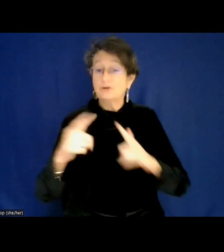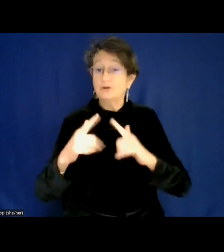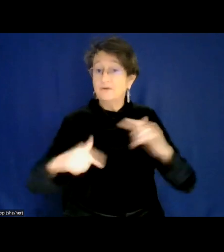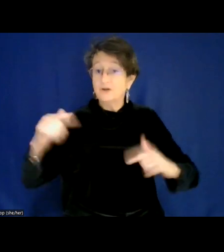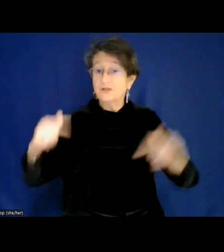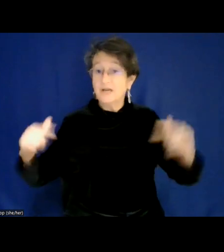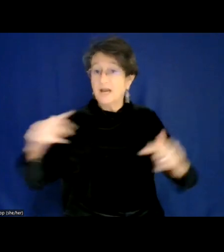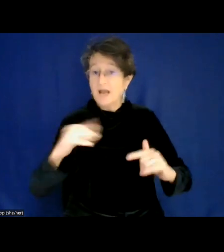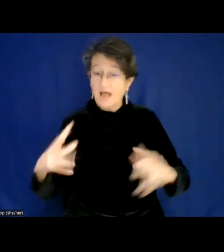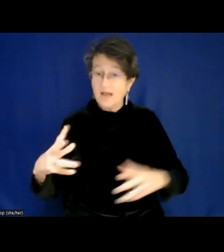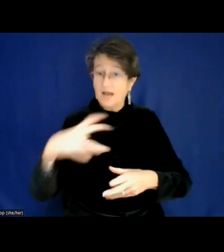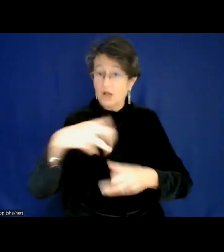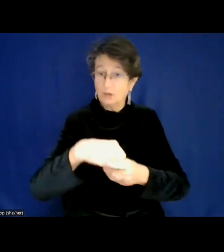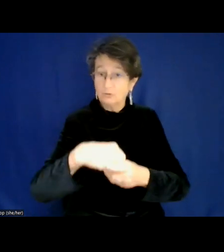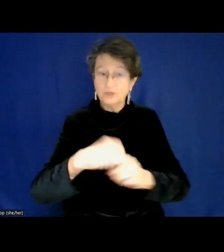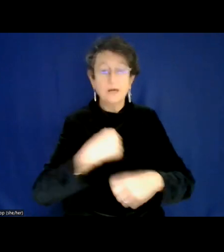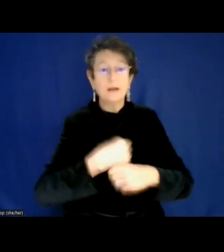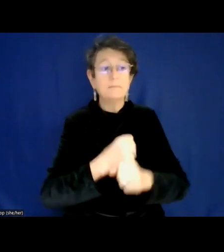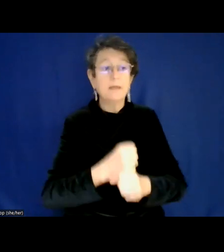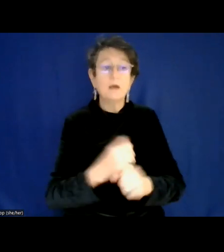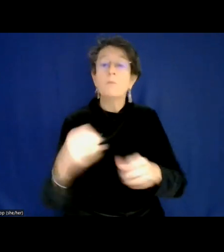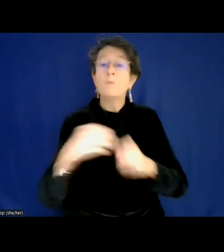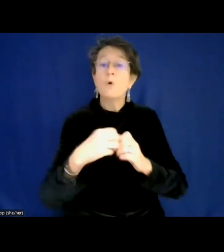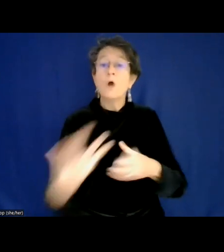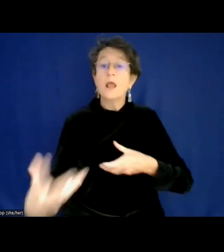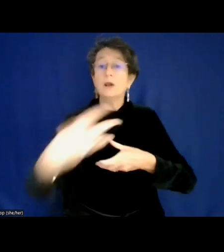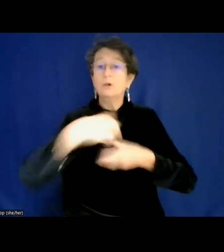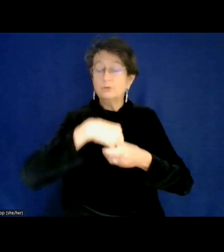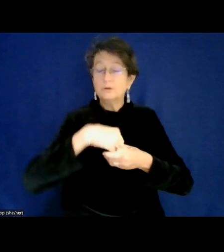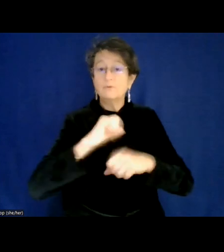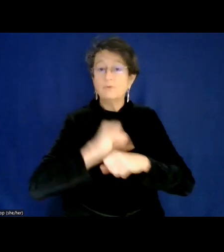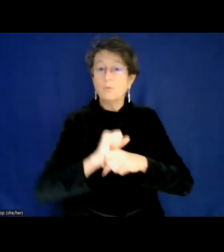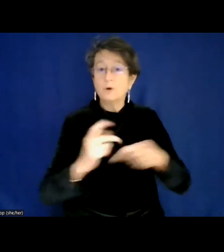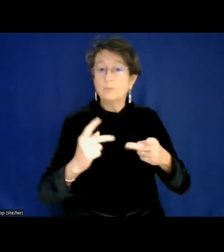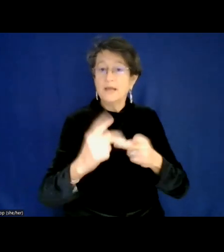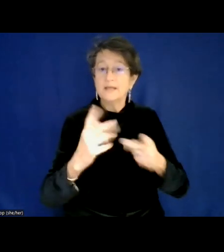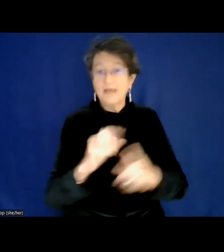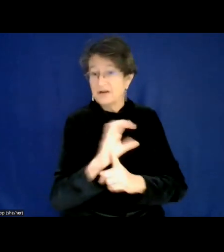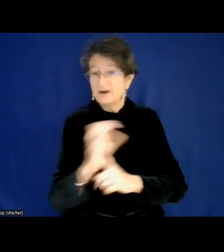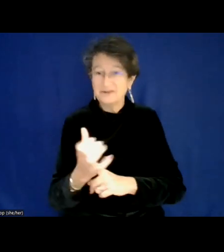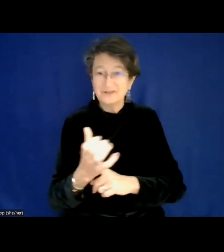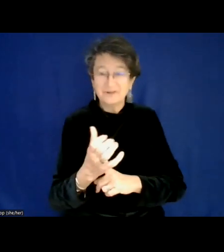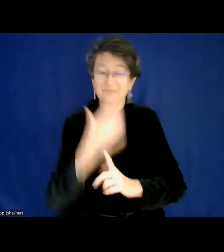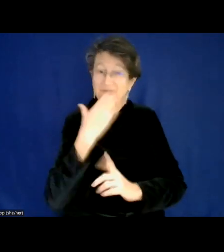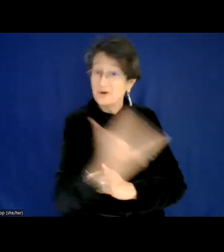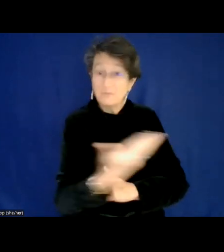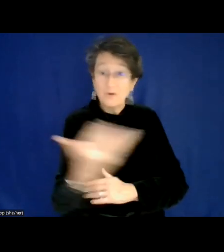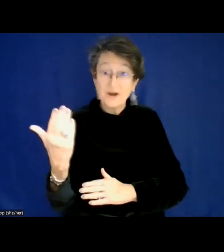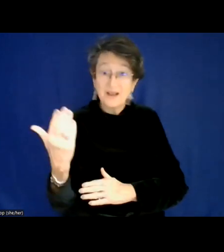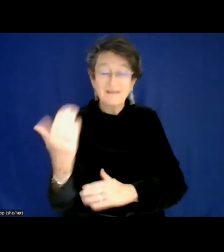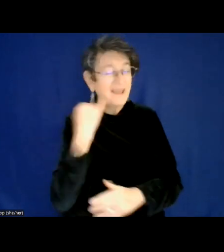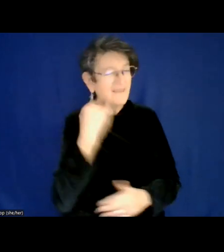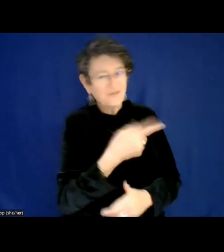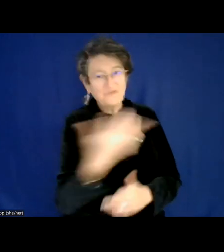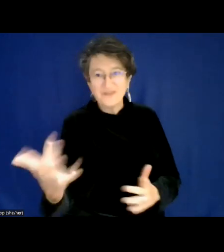and tools for creating a more gender-inclusive workplace and culture. So good morning. If you have ever been to one of our events